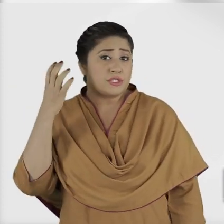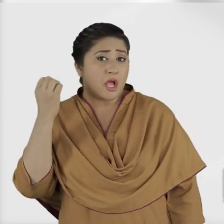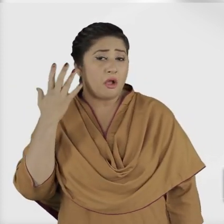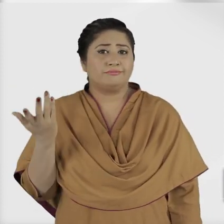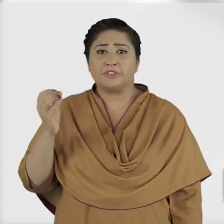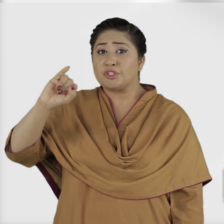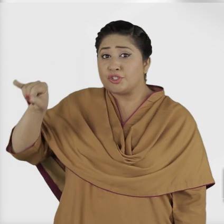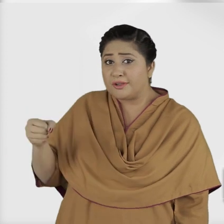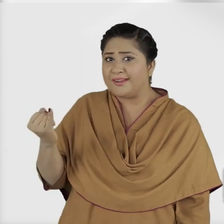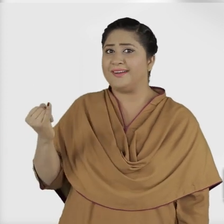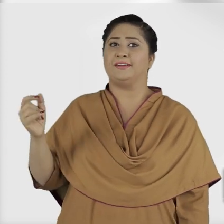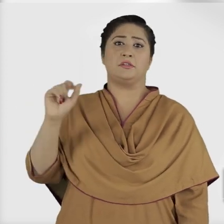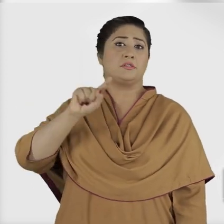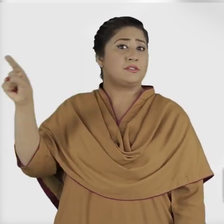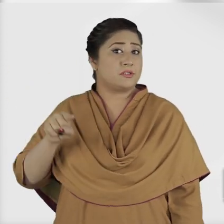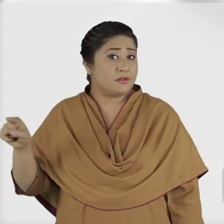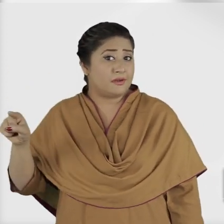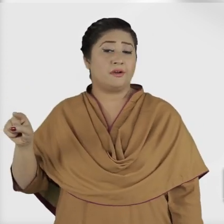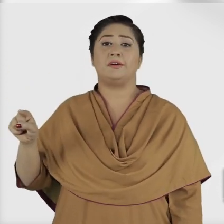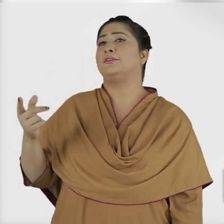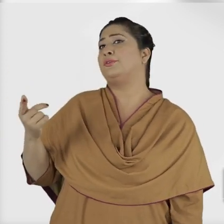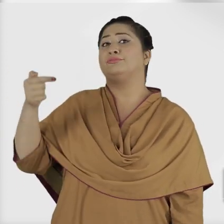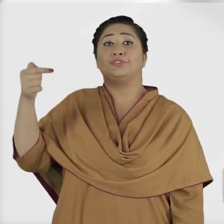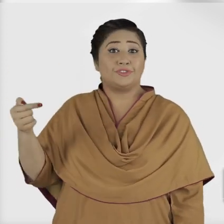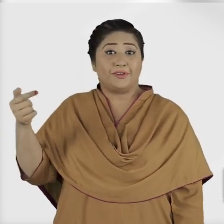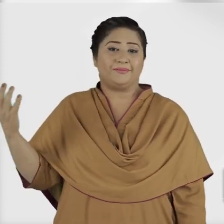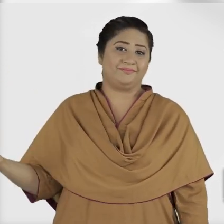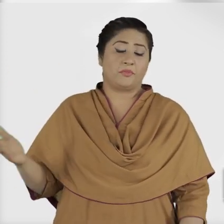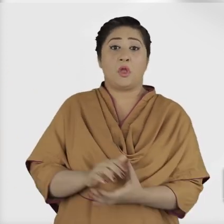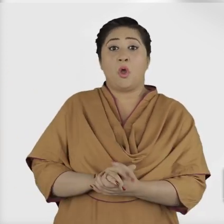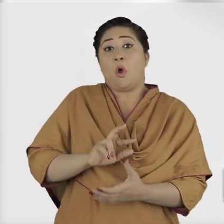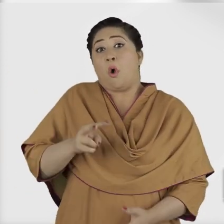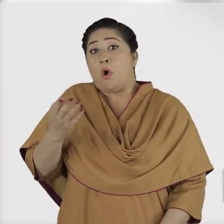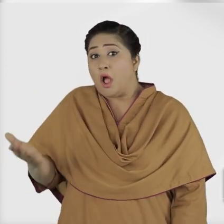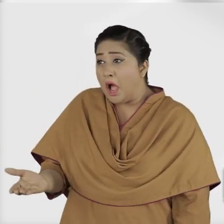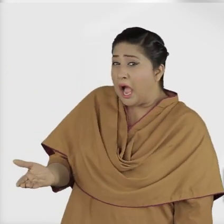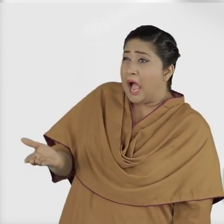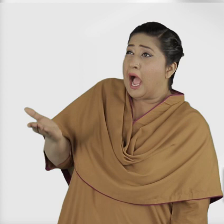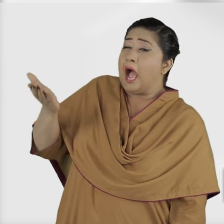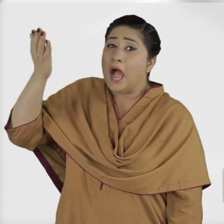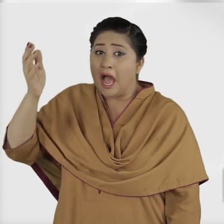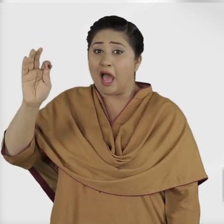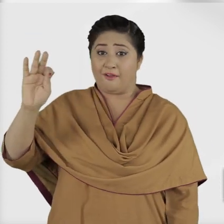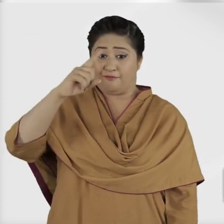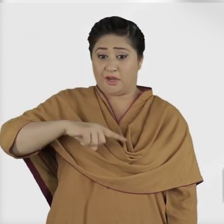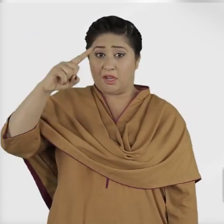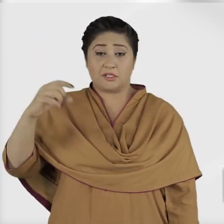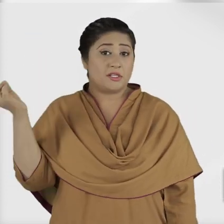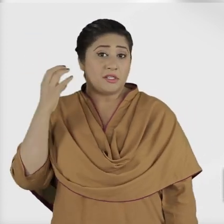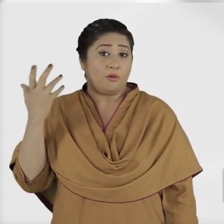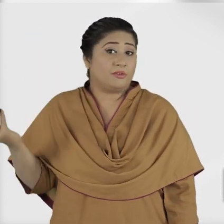are those like j, z, g, whereas higher